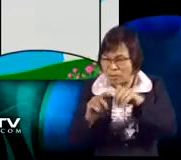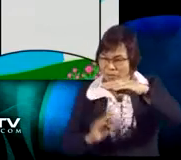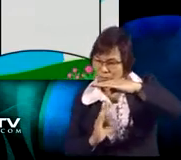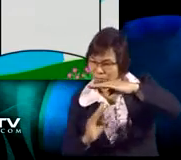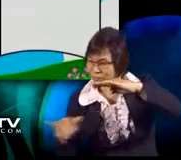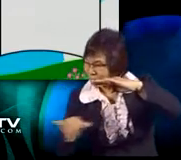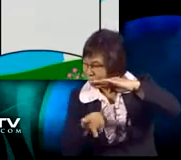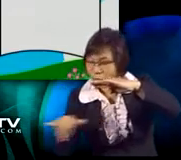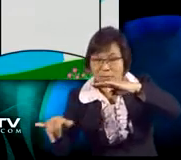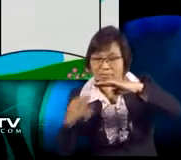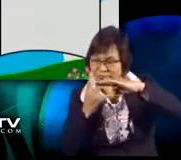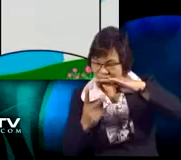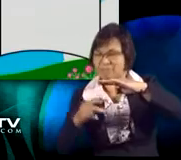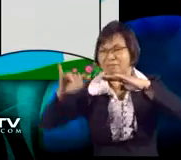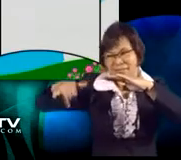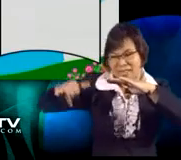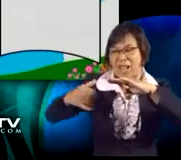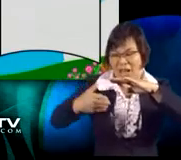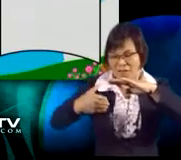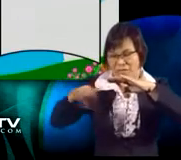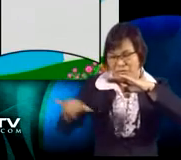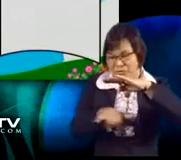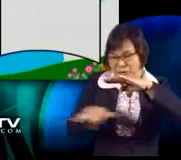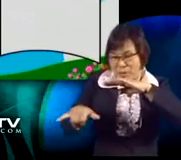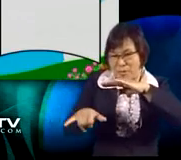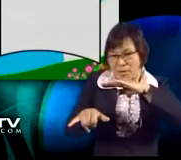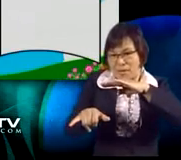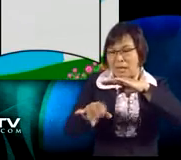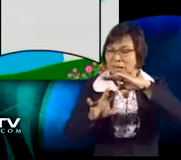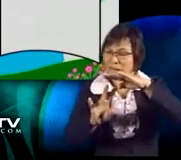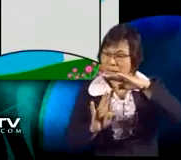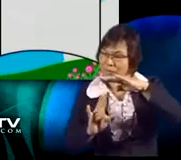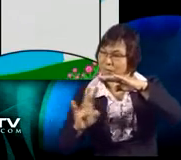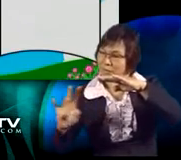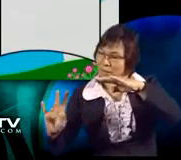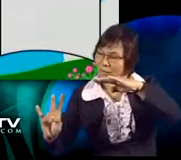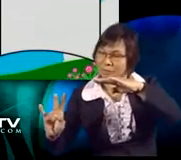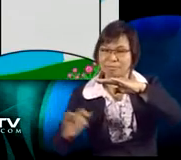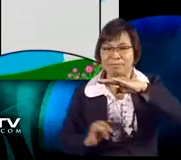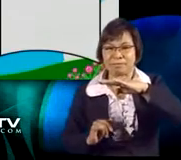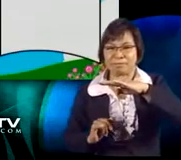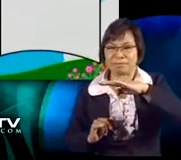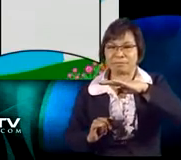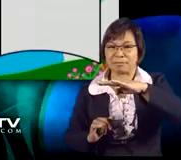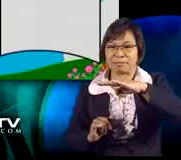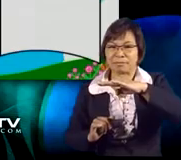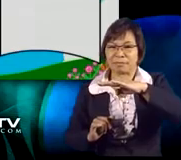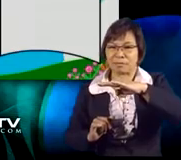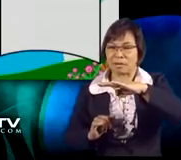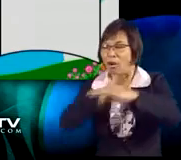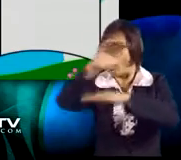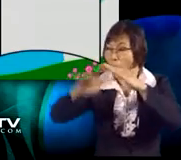and see if they have a common denominator. Yes, they do. The common